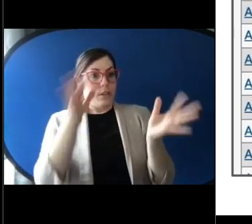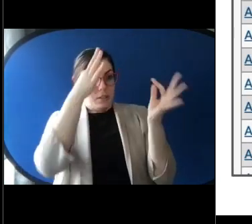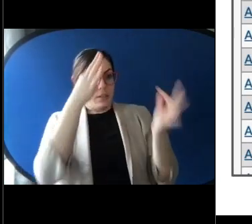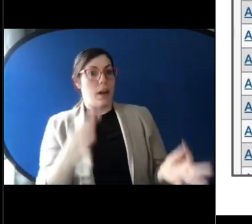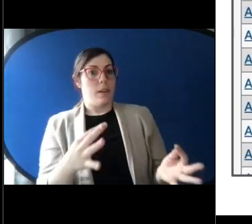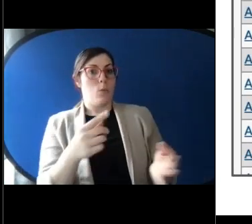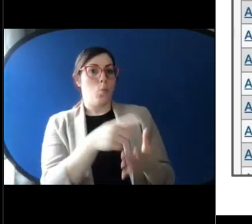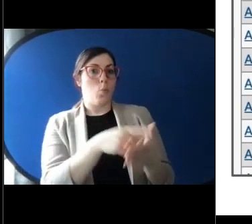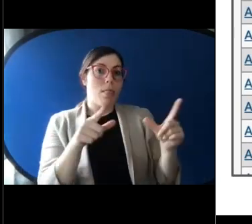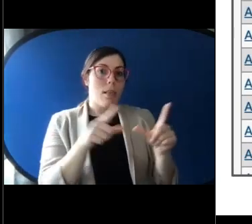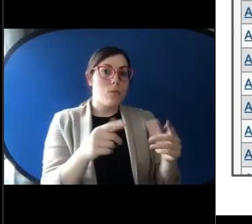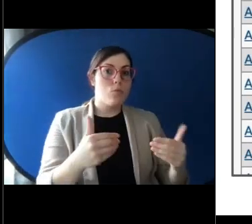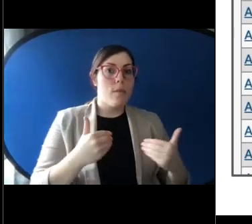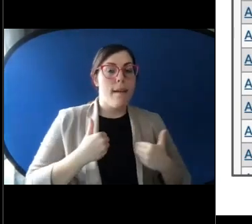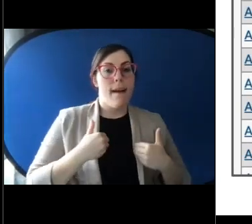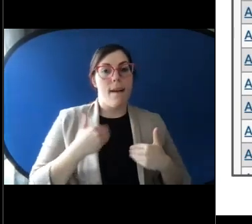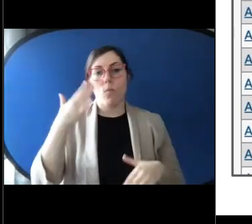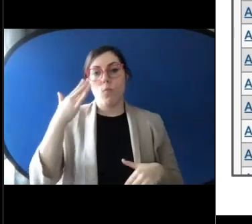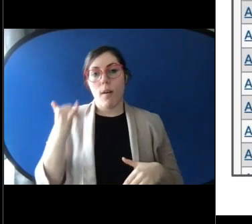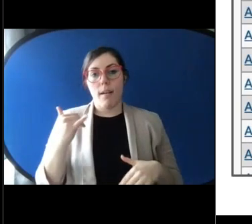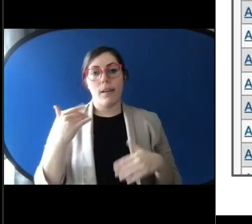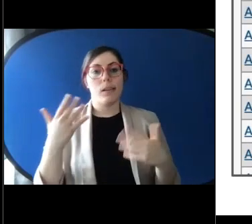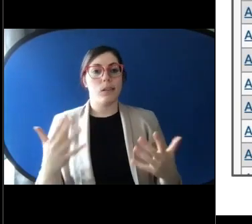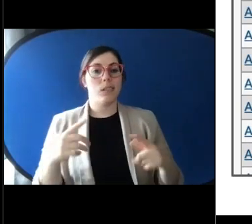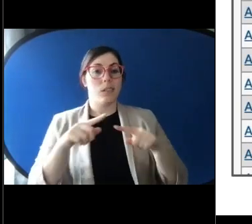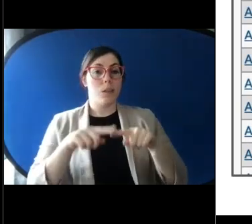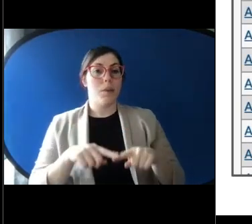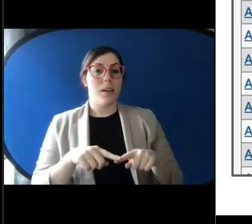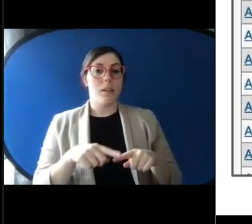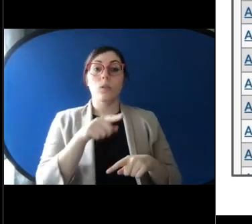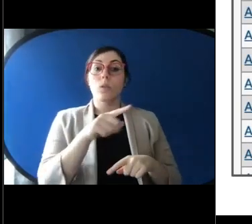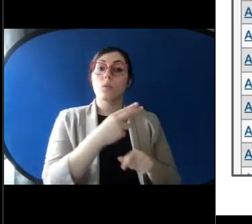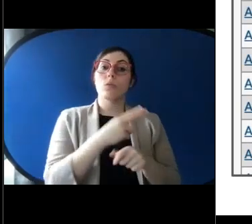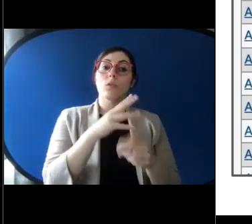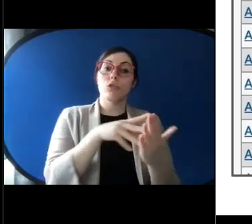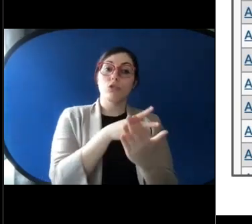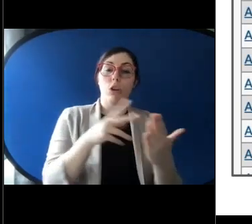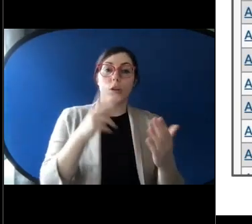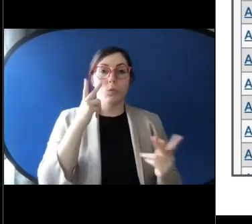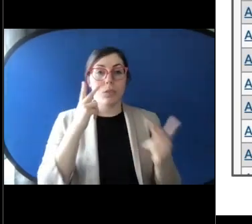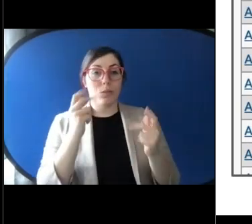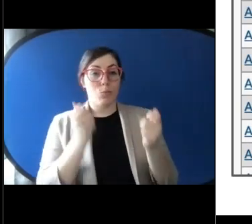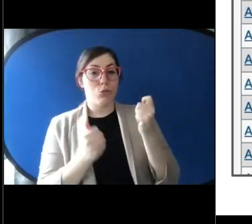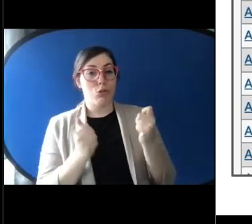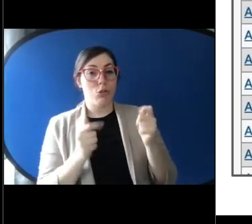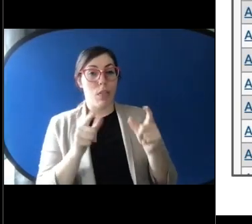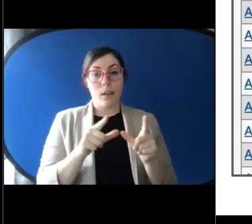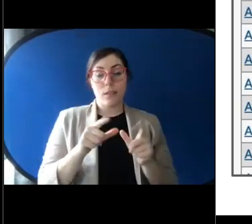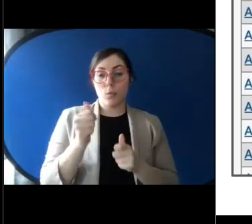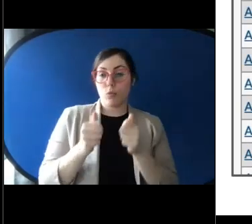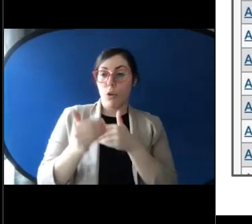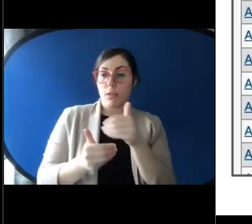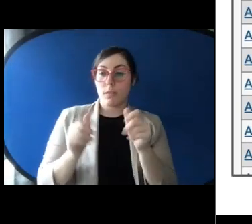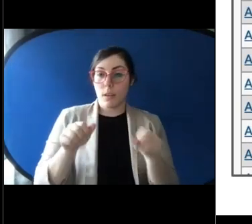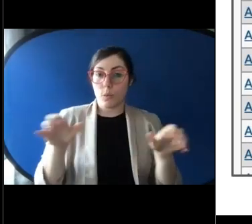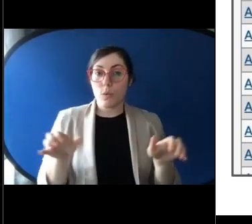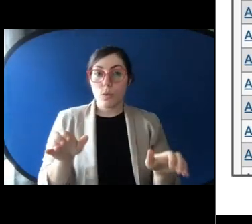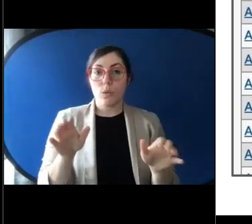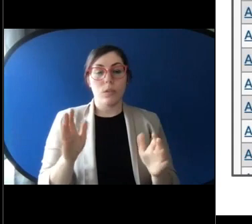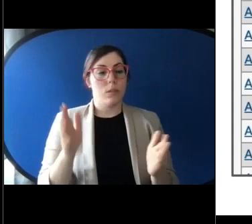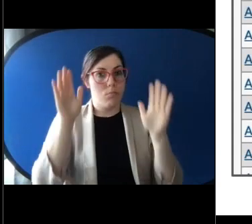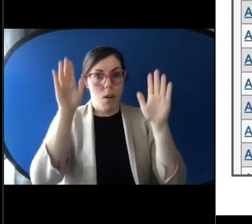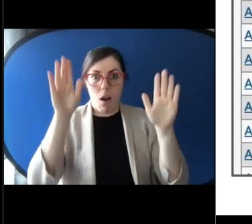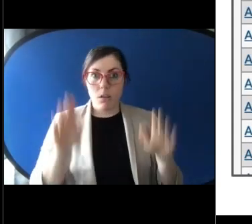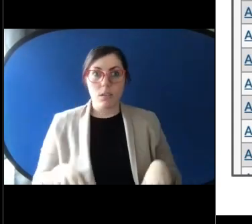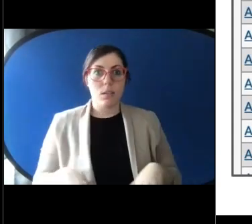do like you saw with Matt. Those kinds of charts that show you what licenses and what processes you can do are totally awesome.